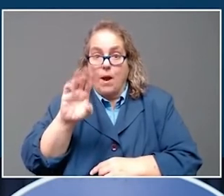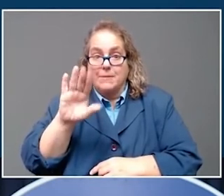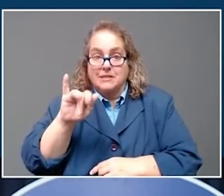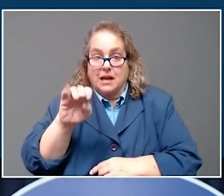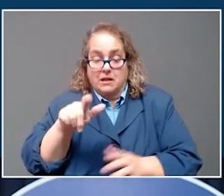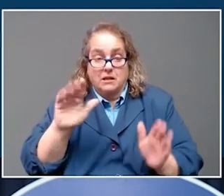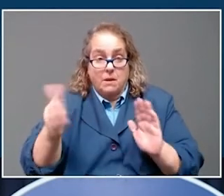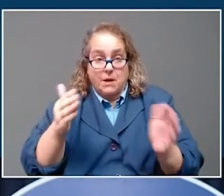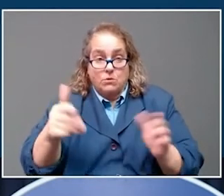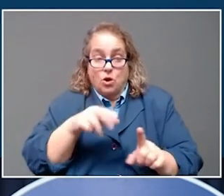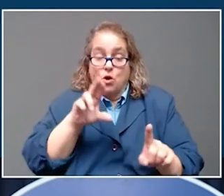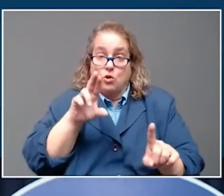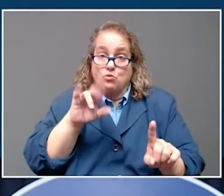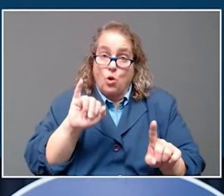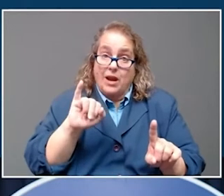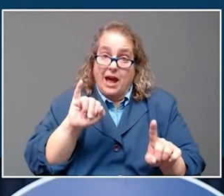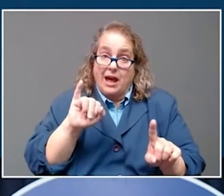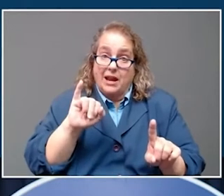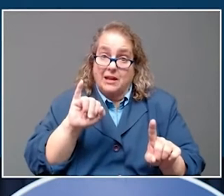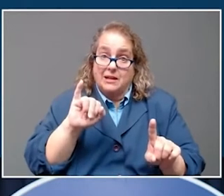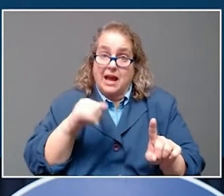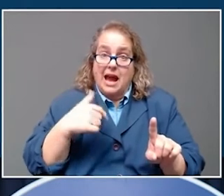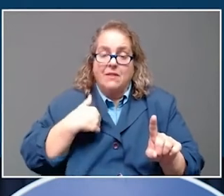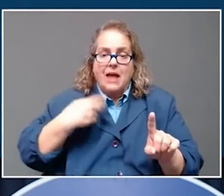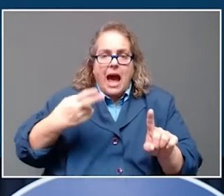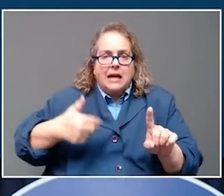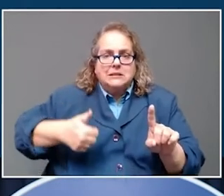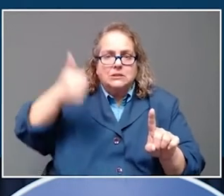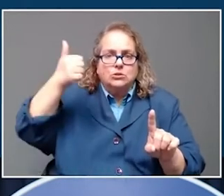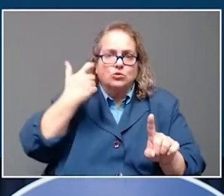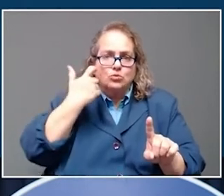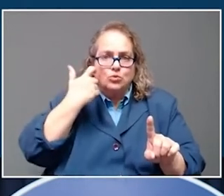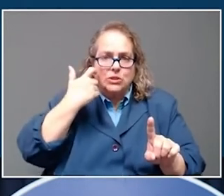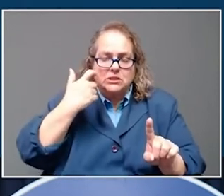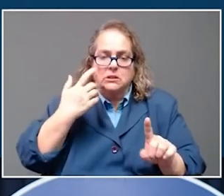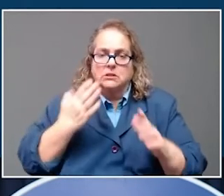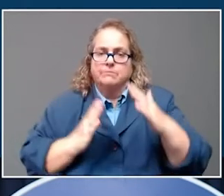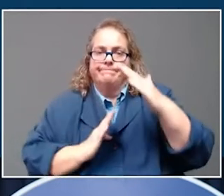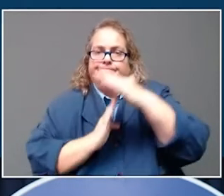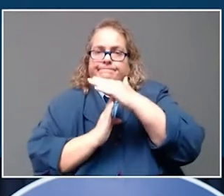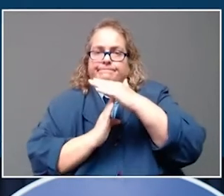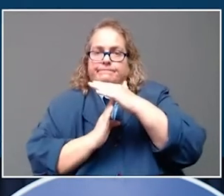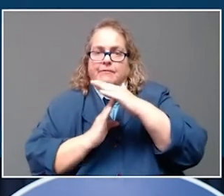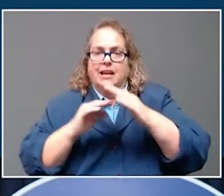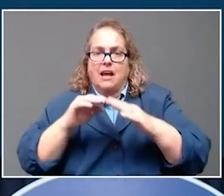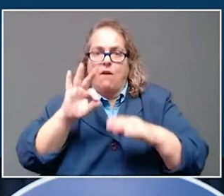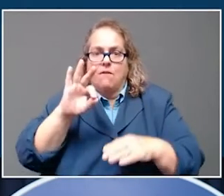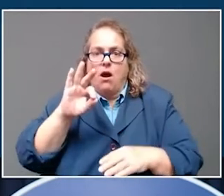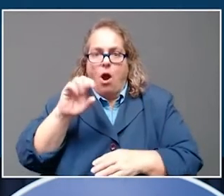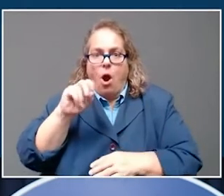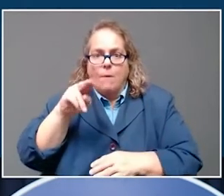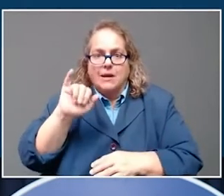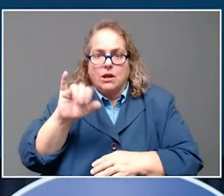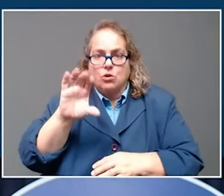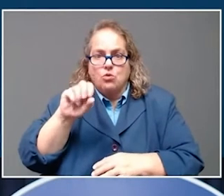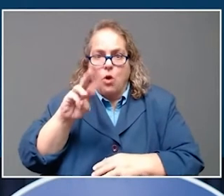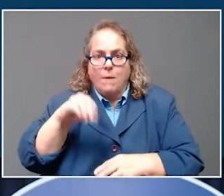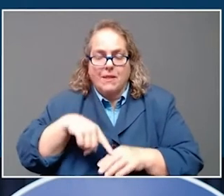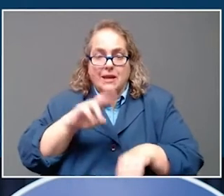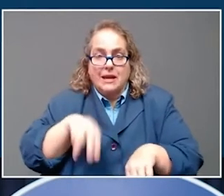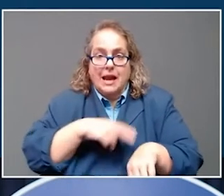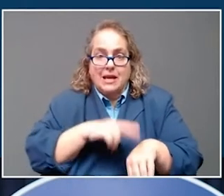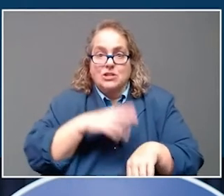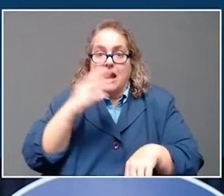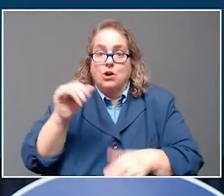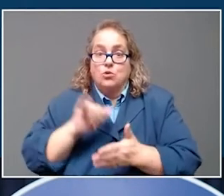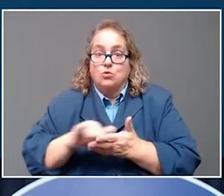Island, which has had the highest recent Omicron peak in the nation, and also New York. These states are probably about one